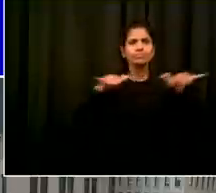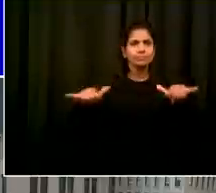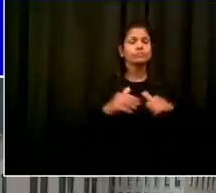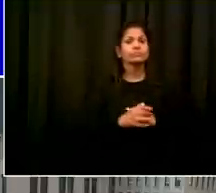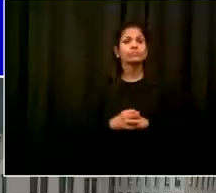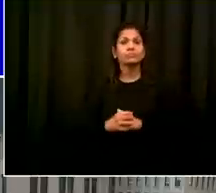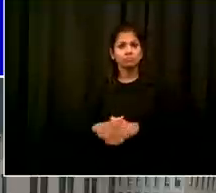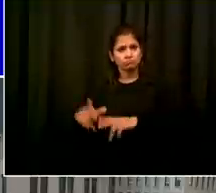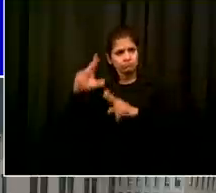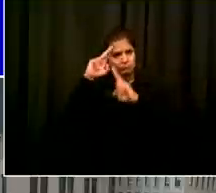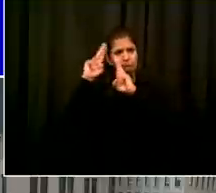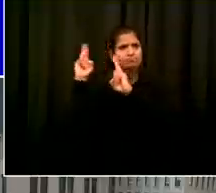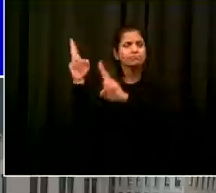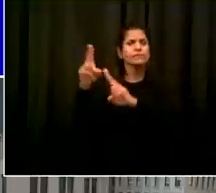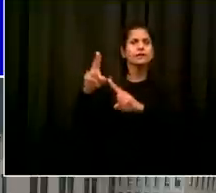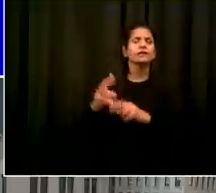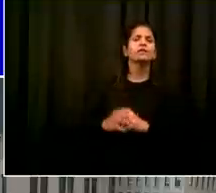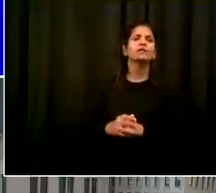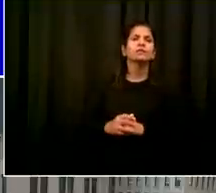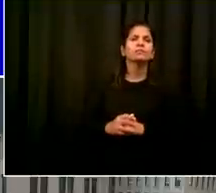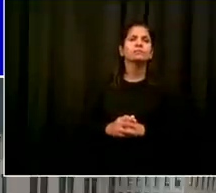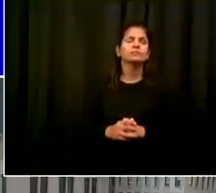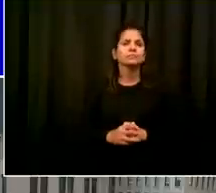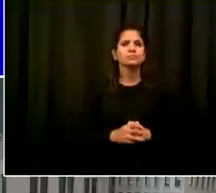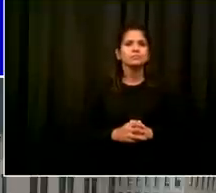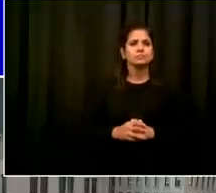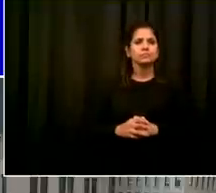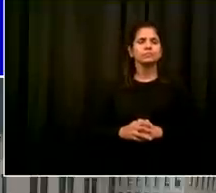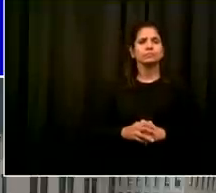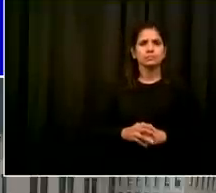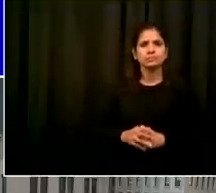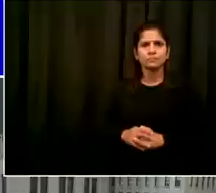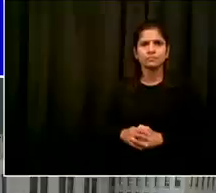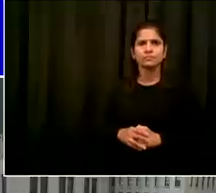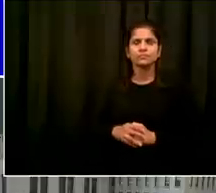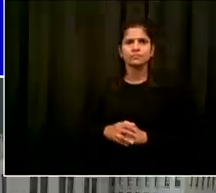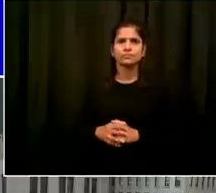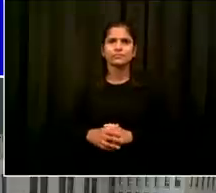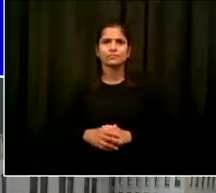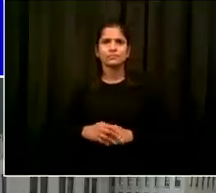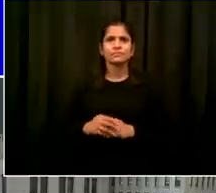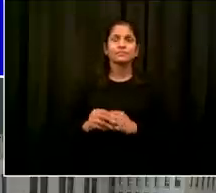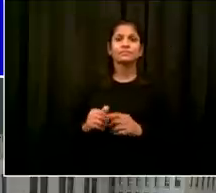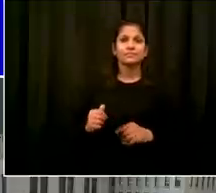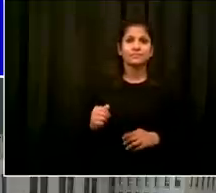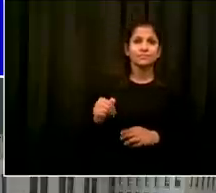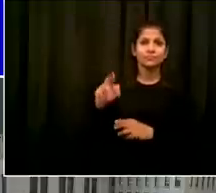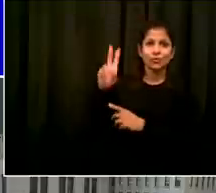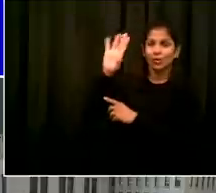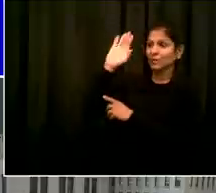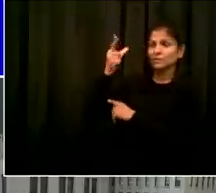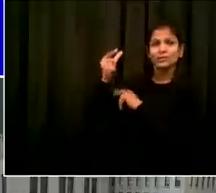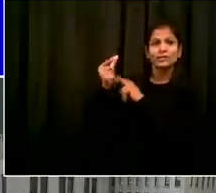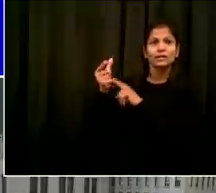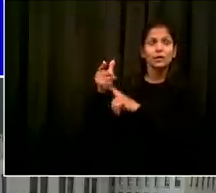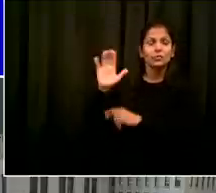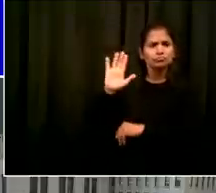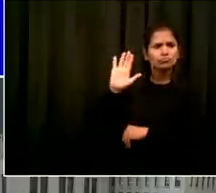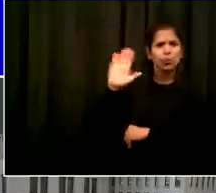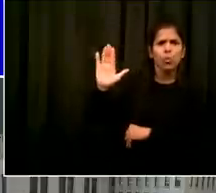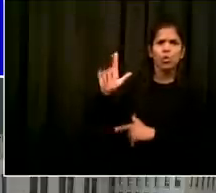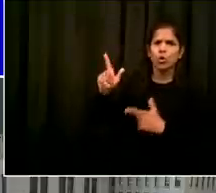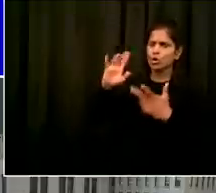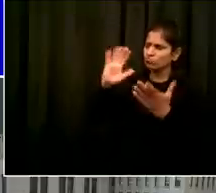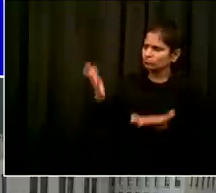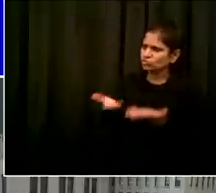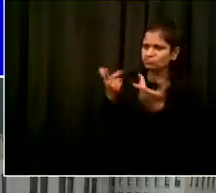in the weeks to come to thank her for all she did and to remember all she did for this city and for this